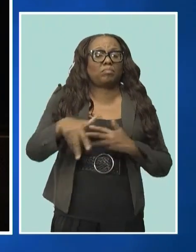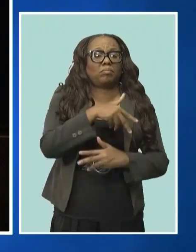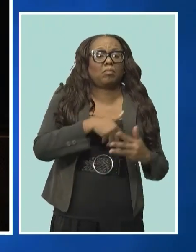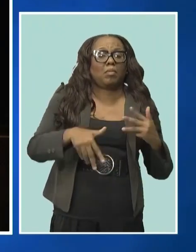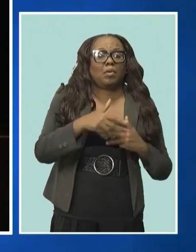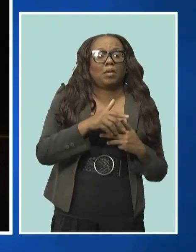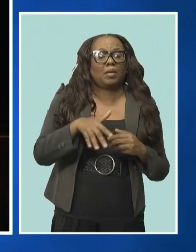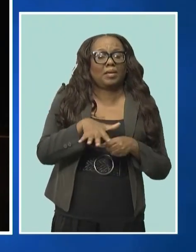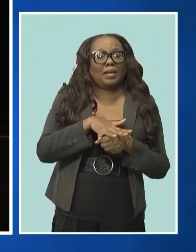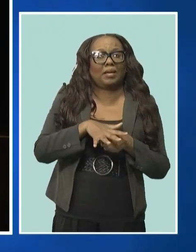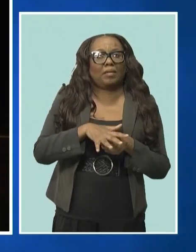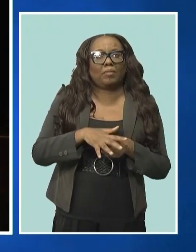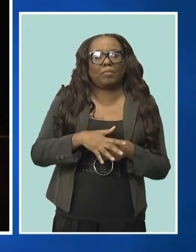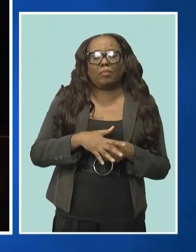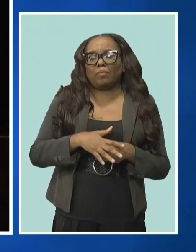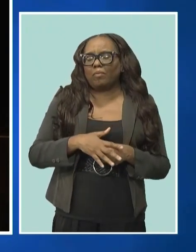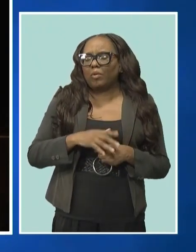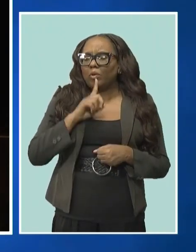down here like Jeff.